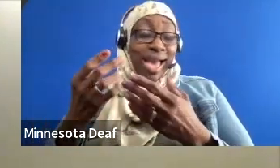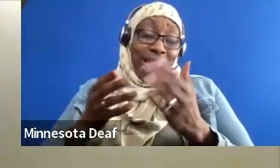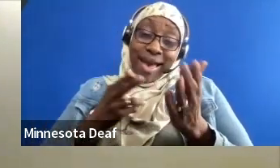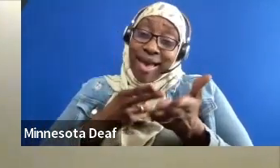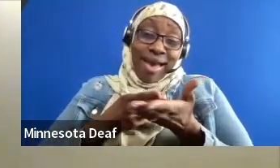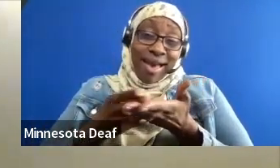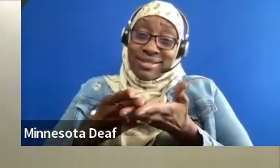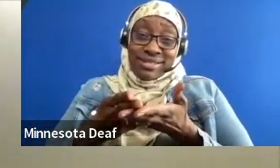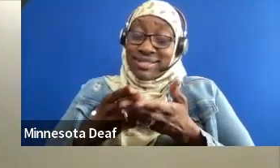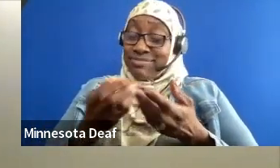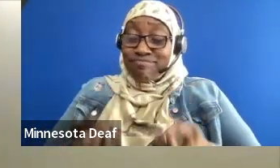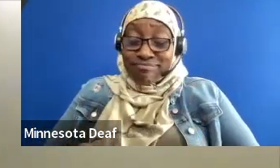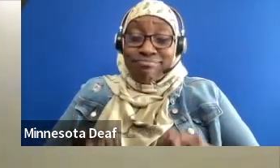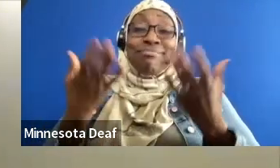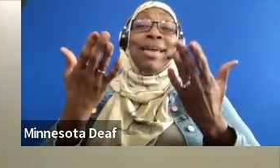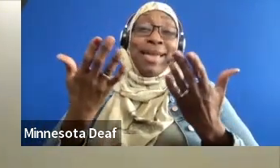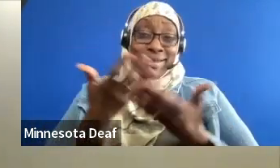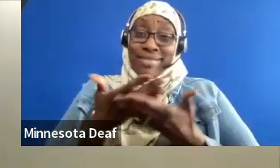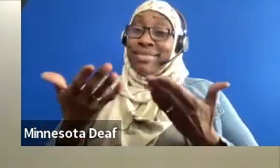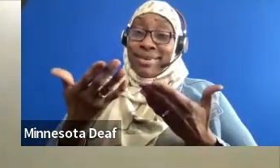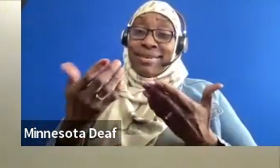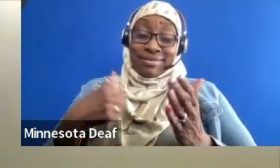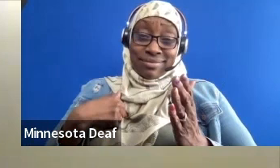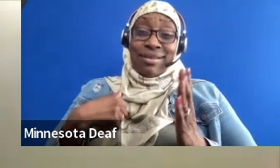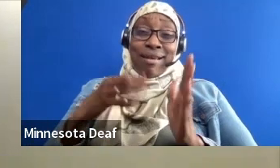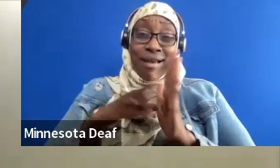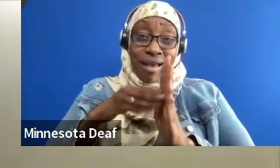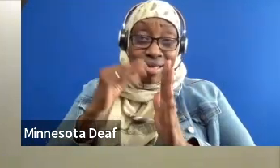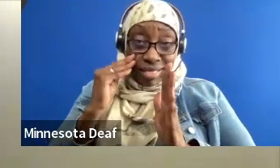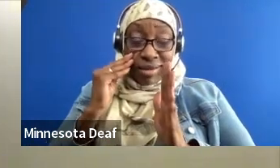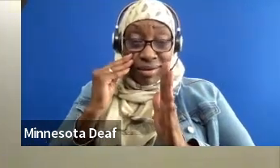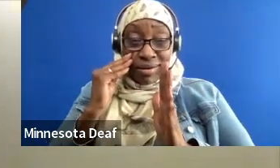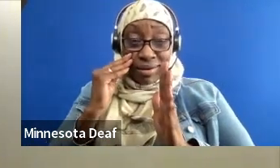so many of the that